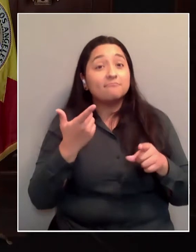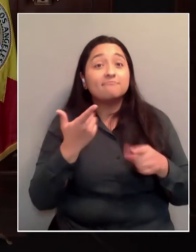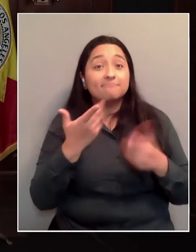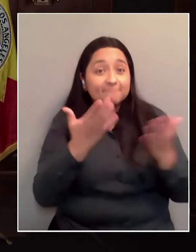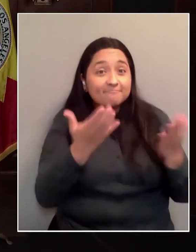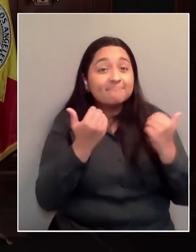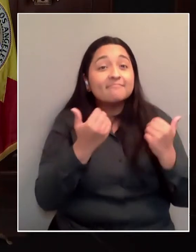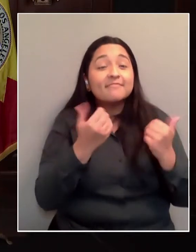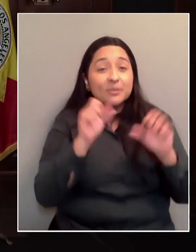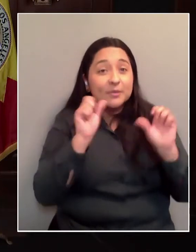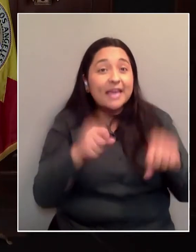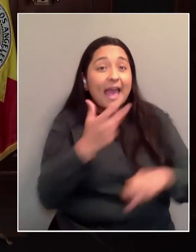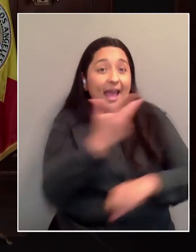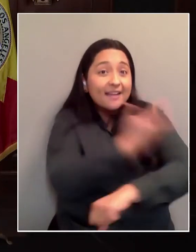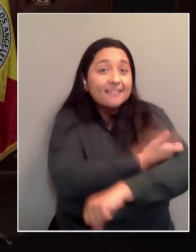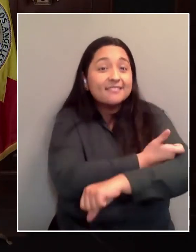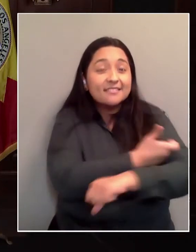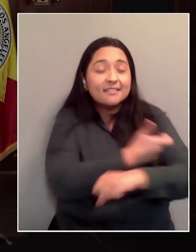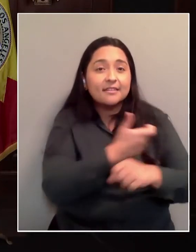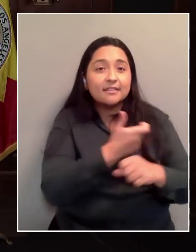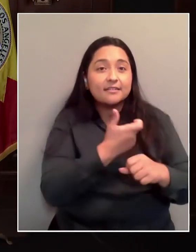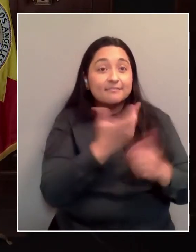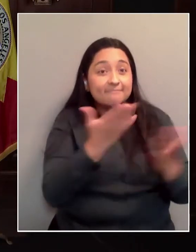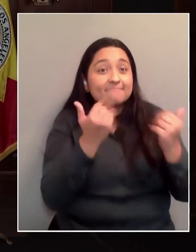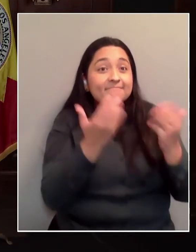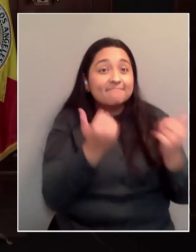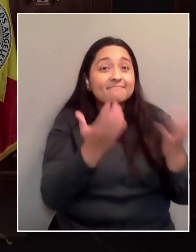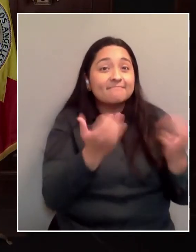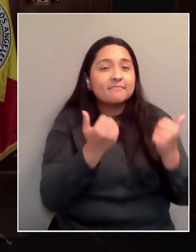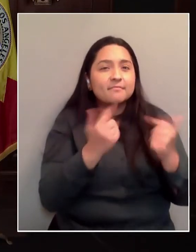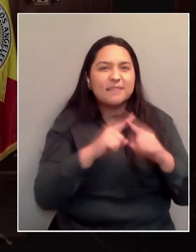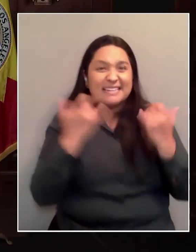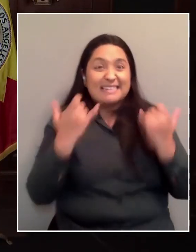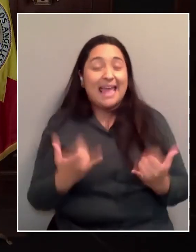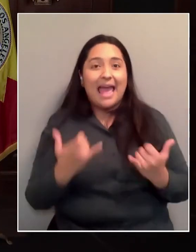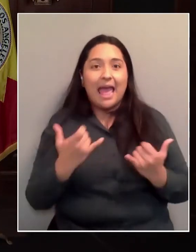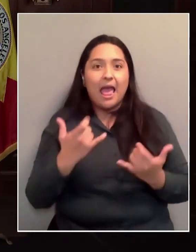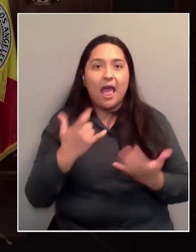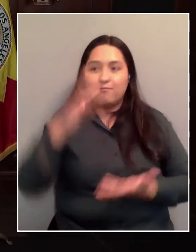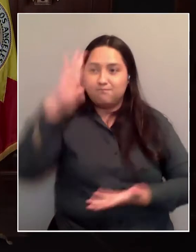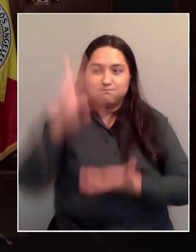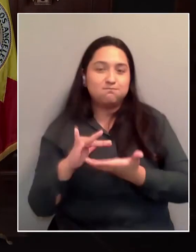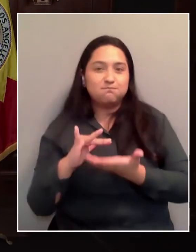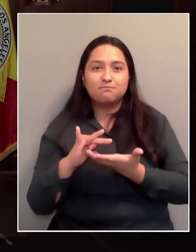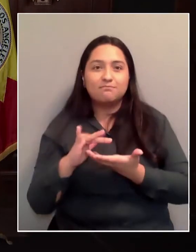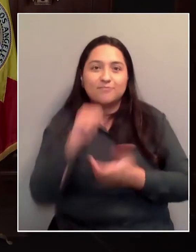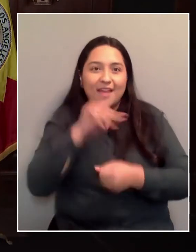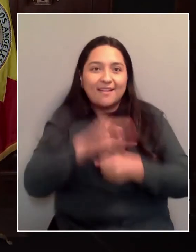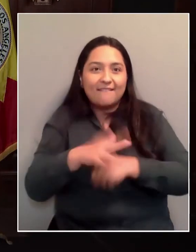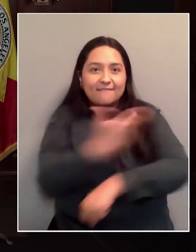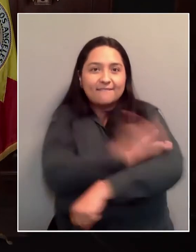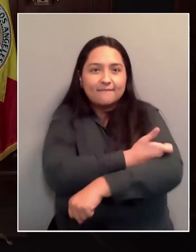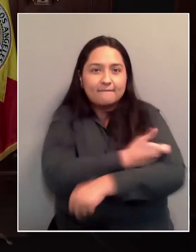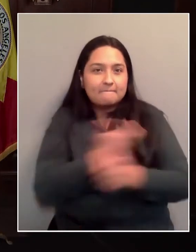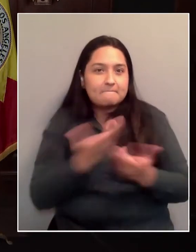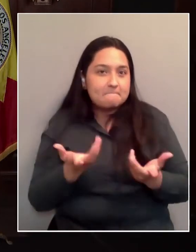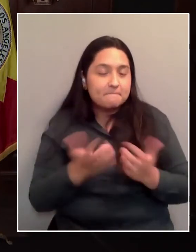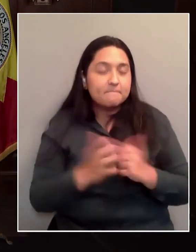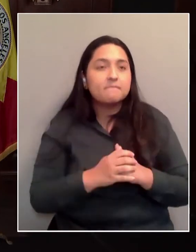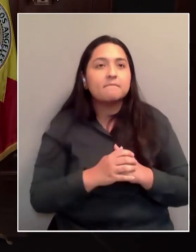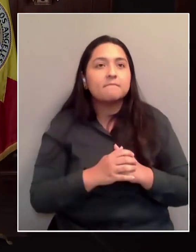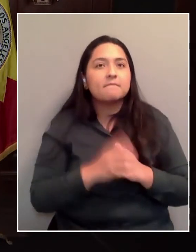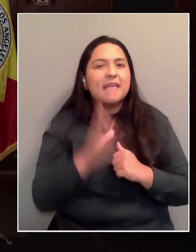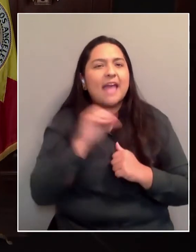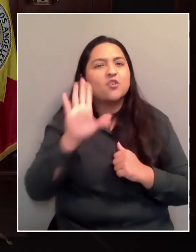doses to now all of a sudden your allotment has been slashed. And what your expectation is when the